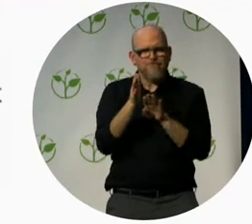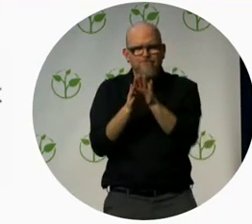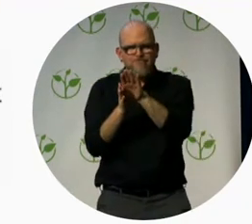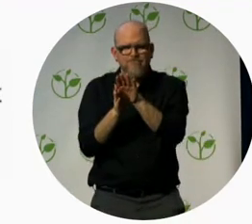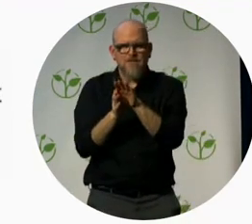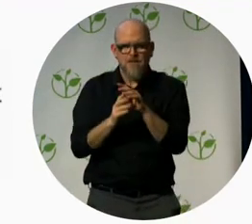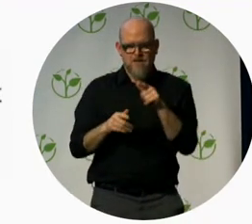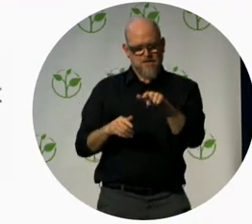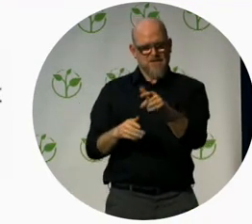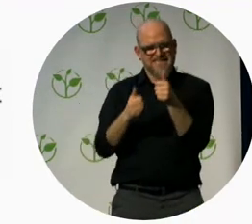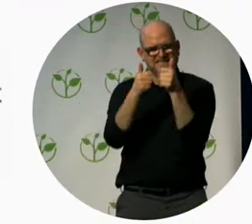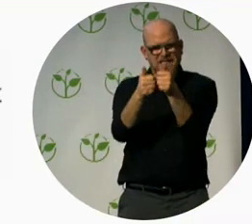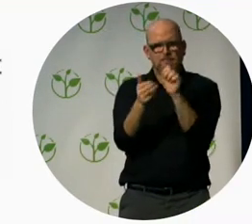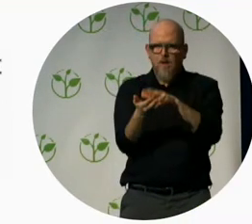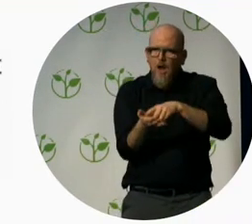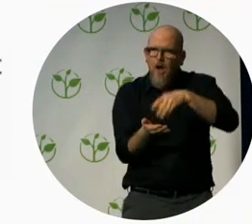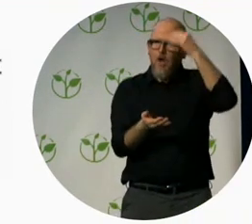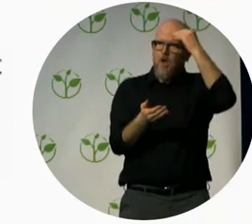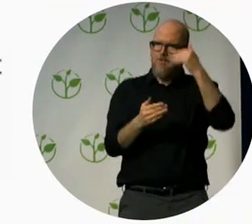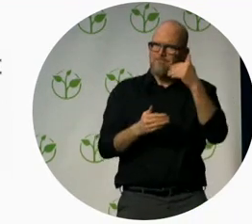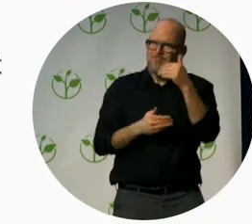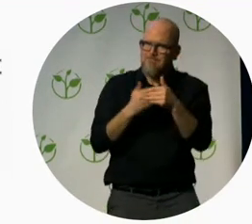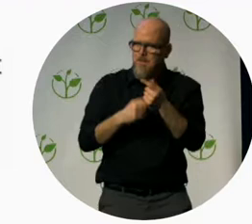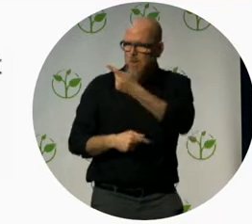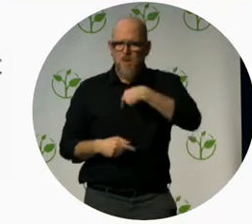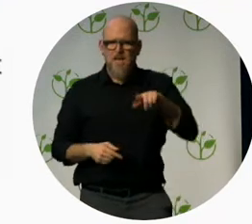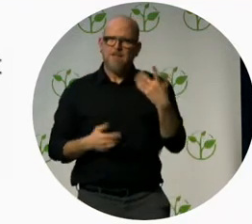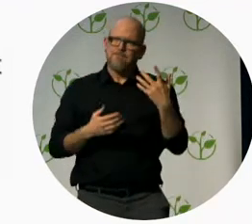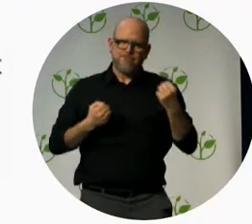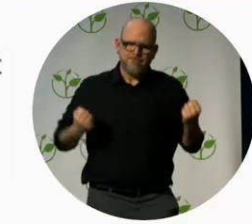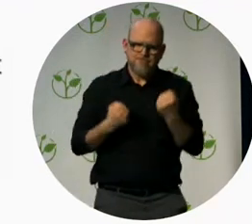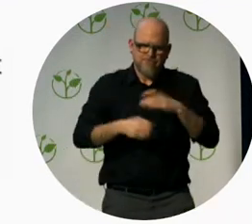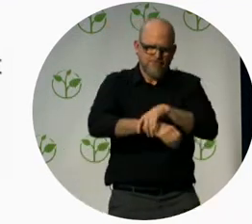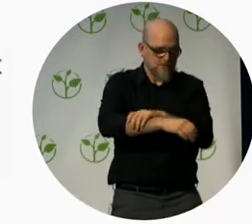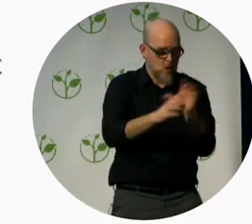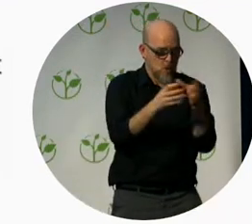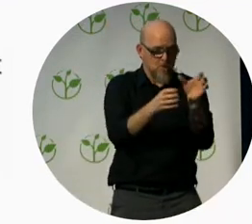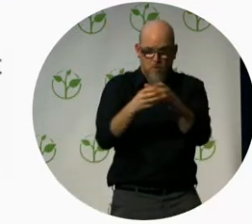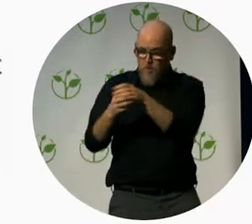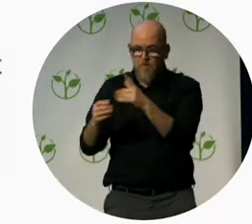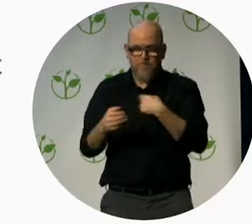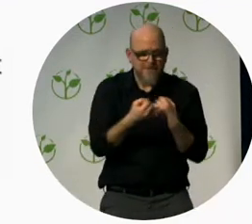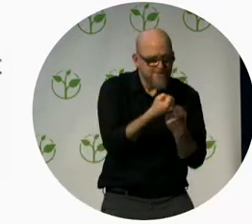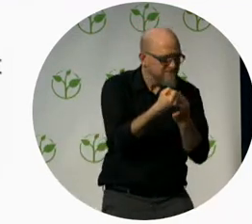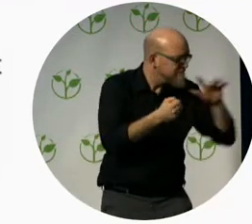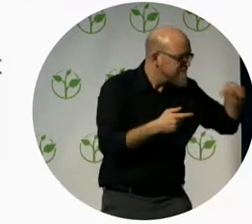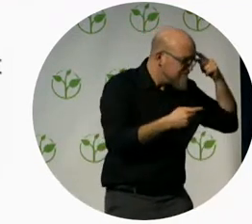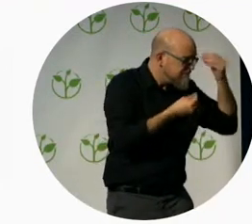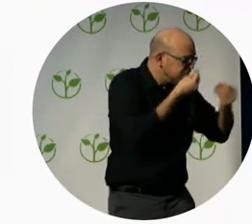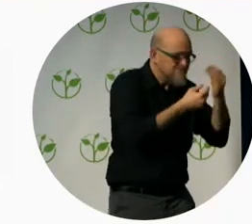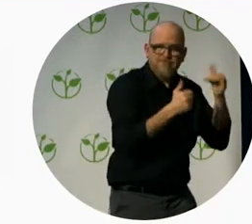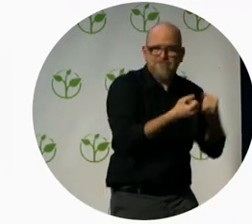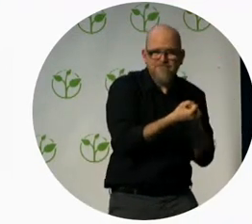can truly benefit all. People in wheelchairs certainly benefit from sidewalk curb cuts.